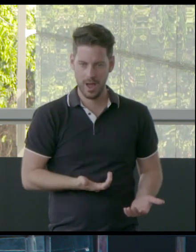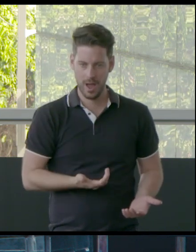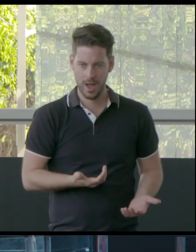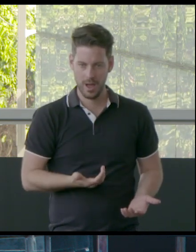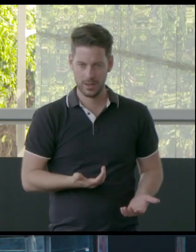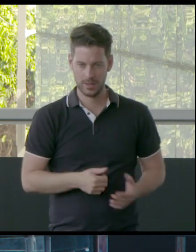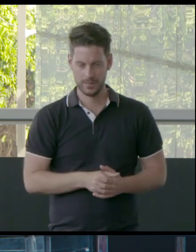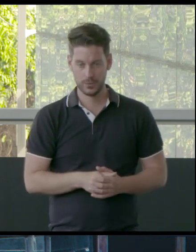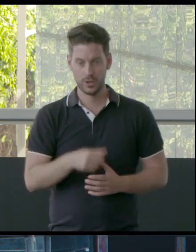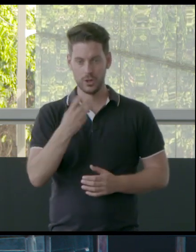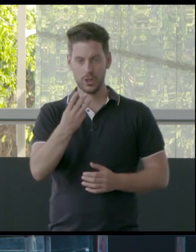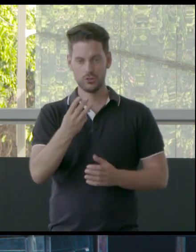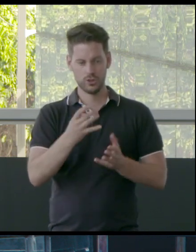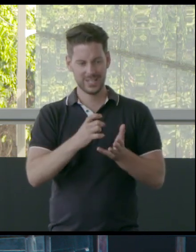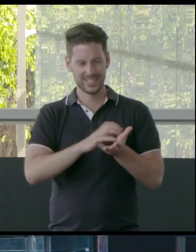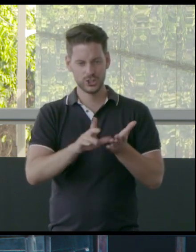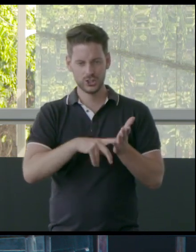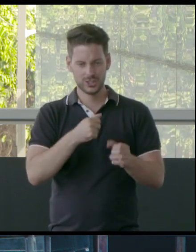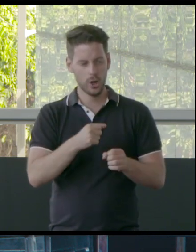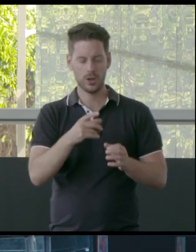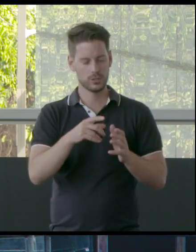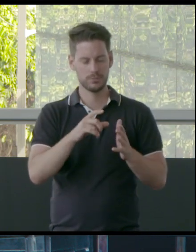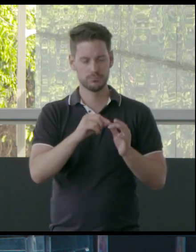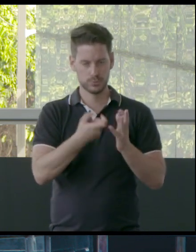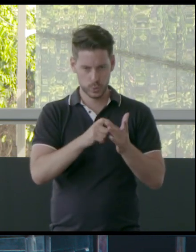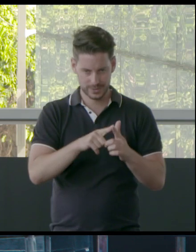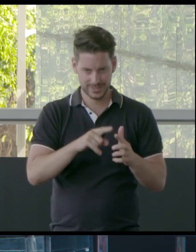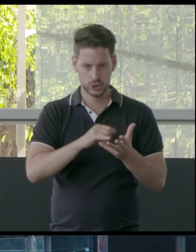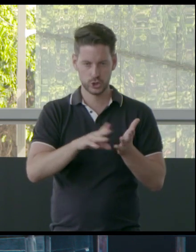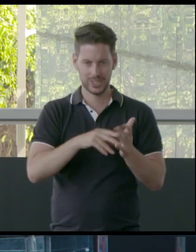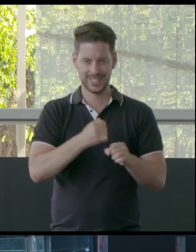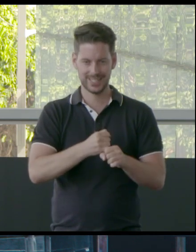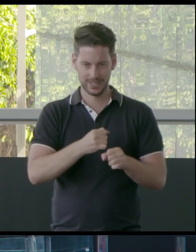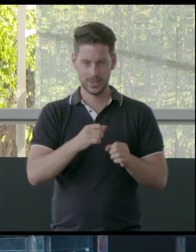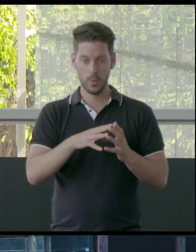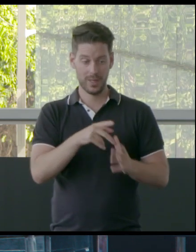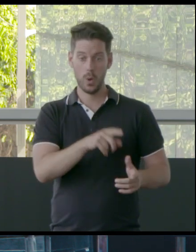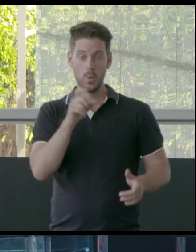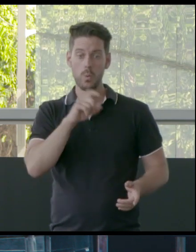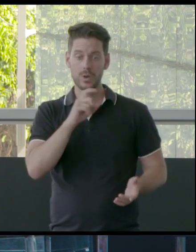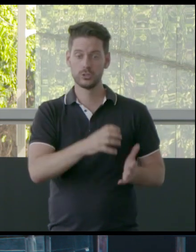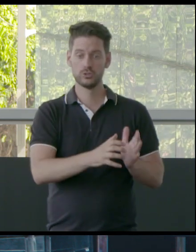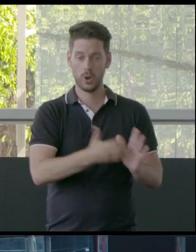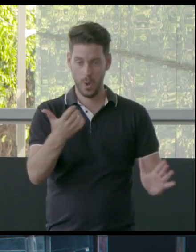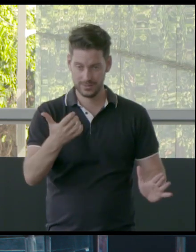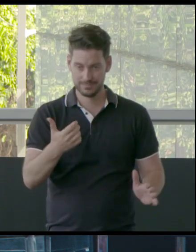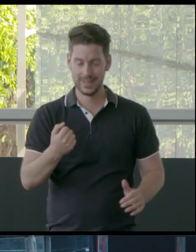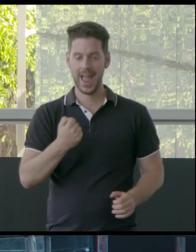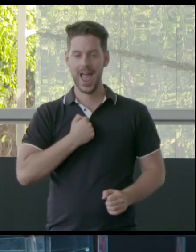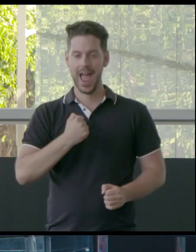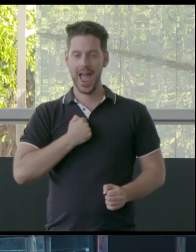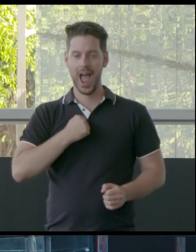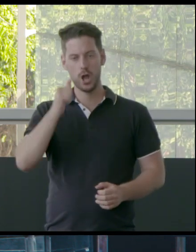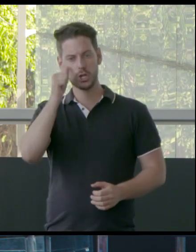Bruce Shillingsworth says that this water has been stolen. Bruce says that it is the corruption of our government,